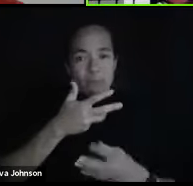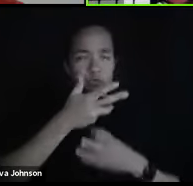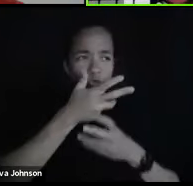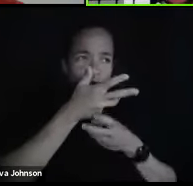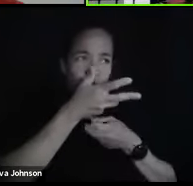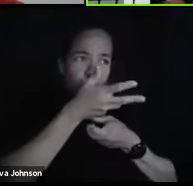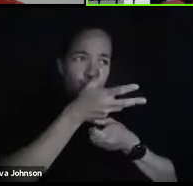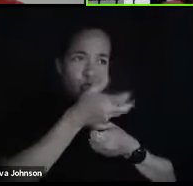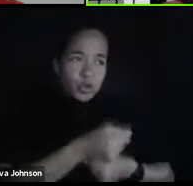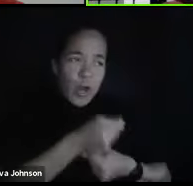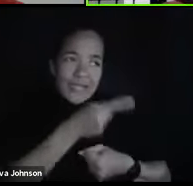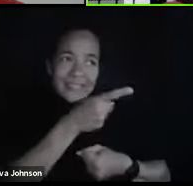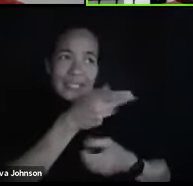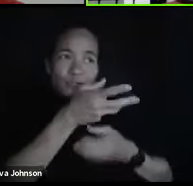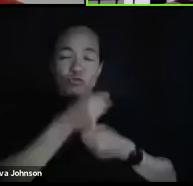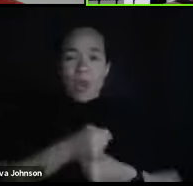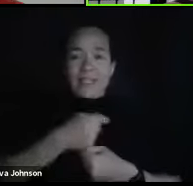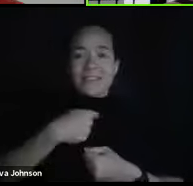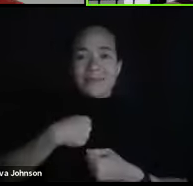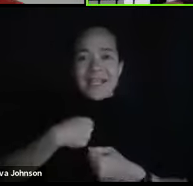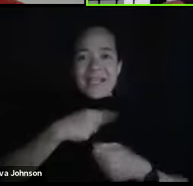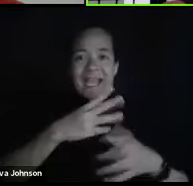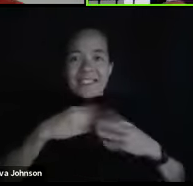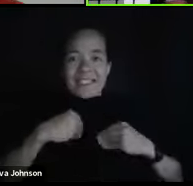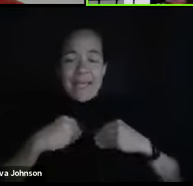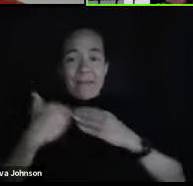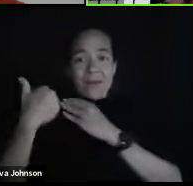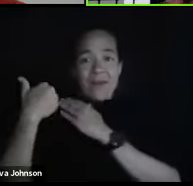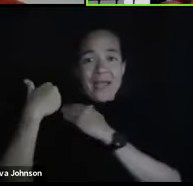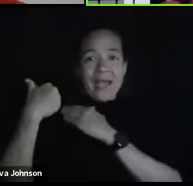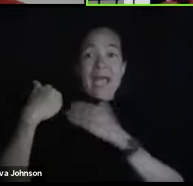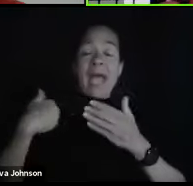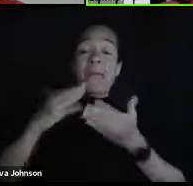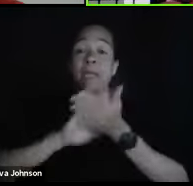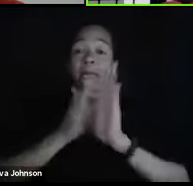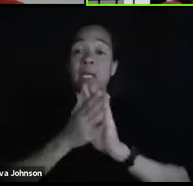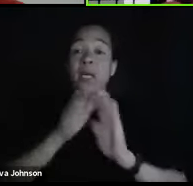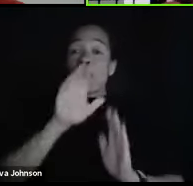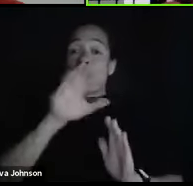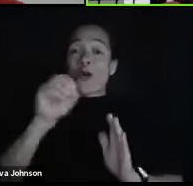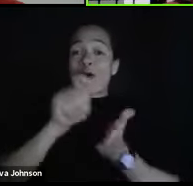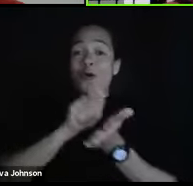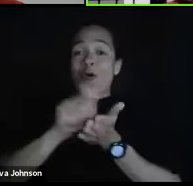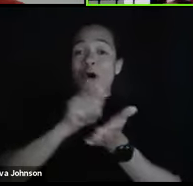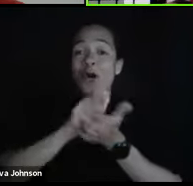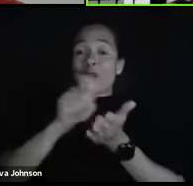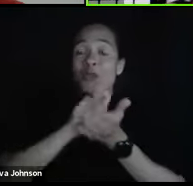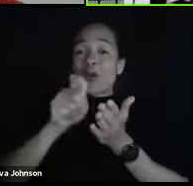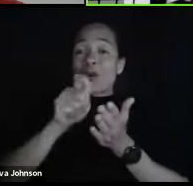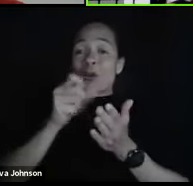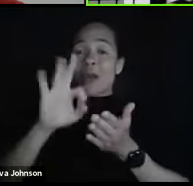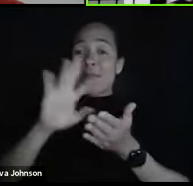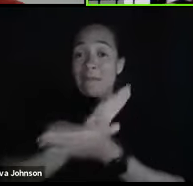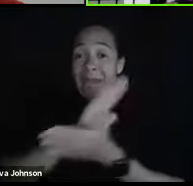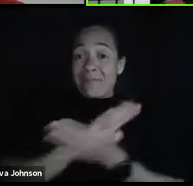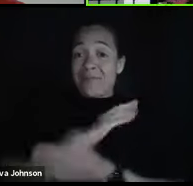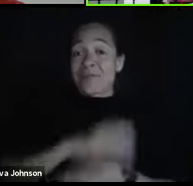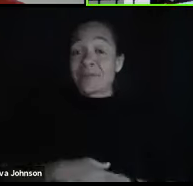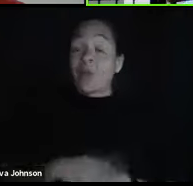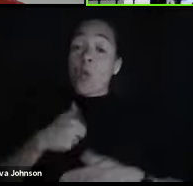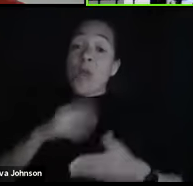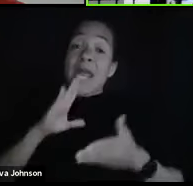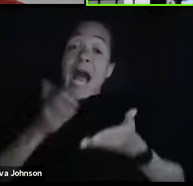responsibility, so I became actually a co author of papers. We allow our undergraduate students to do that.